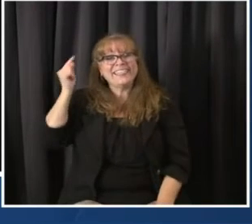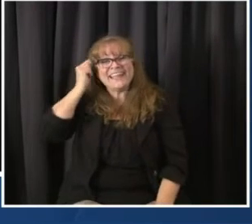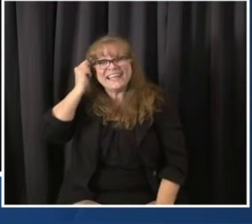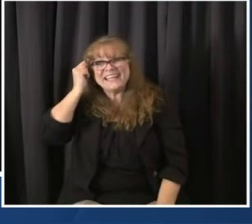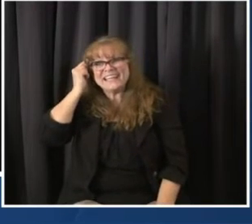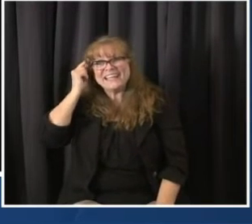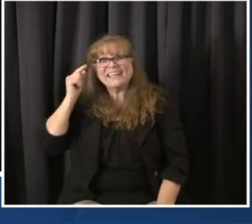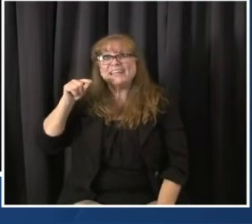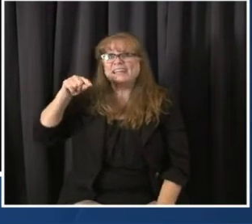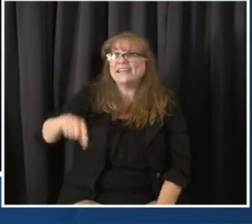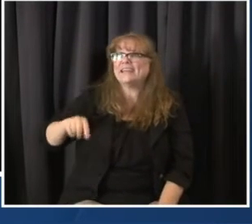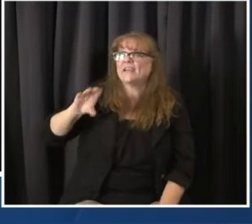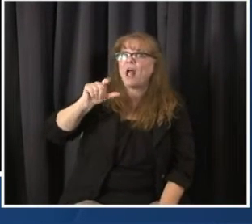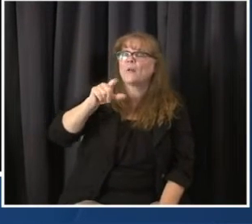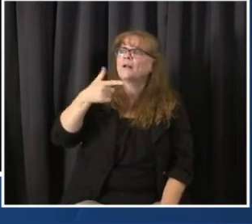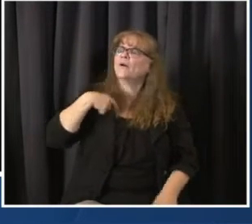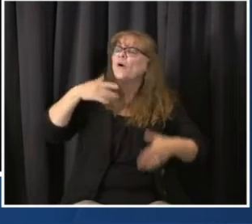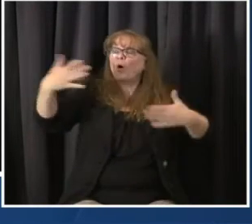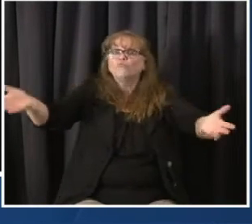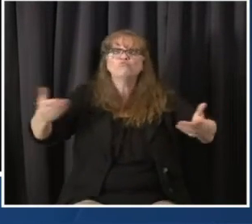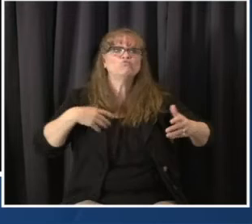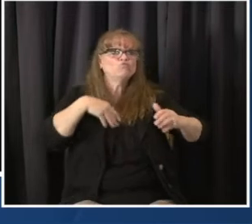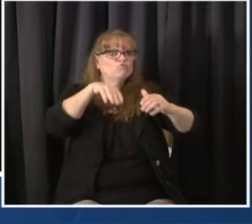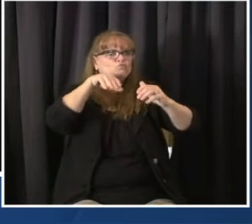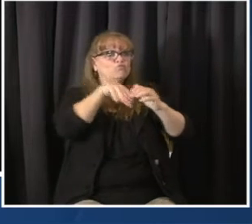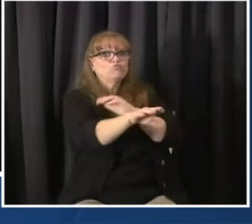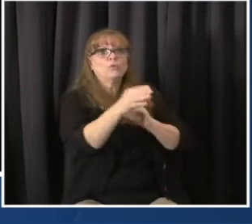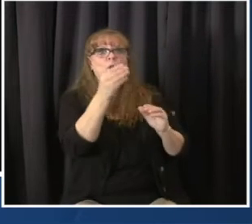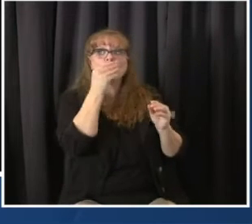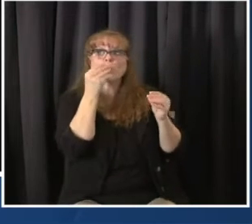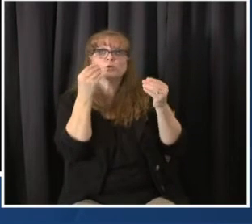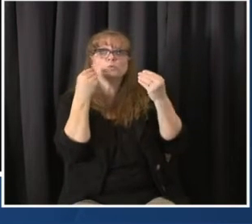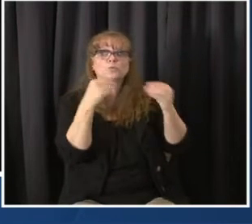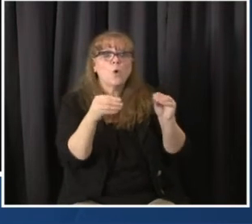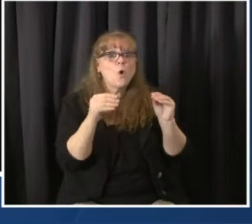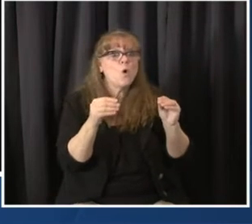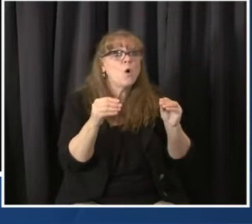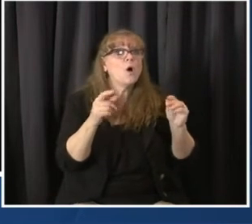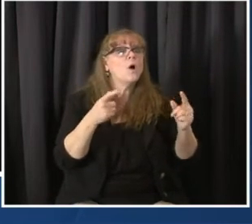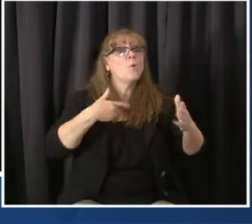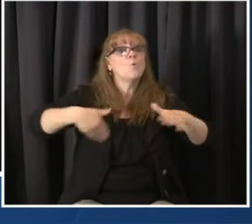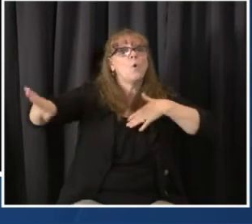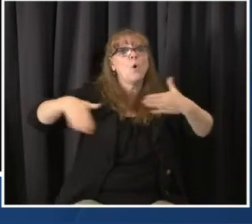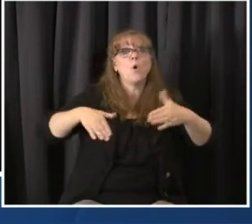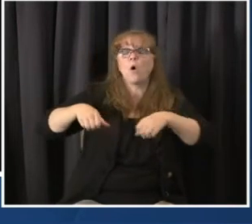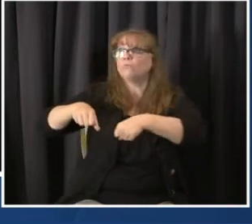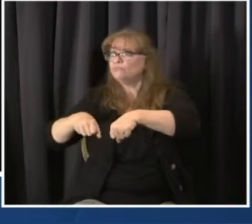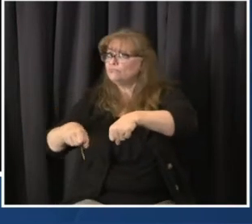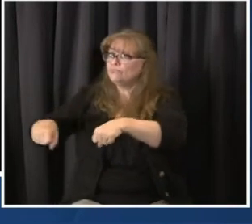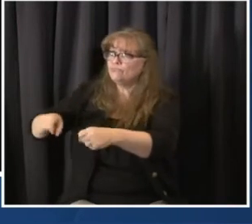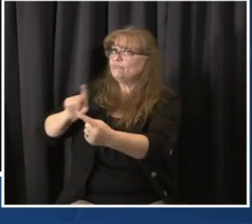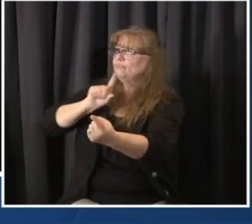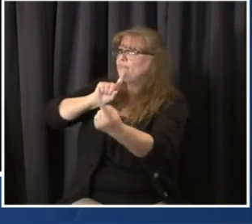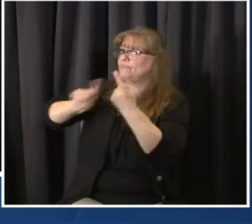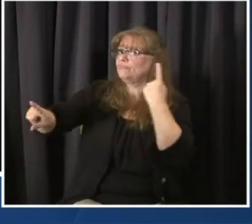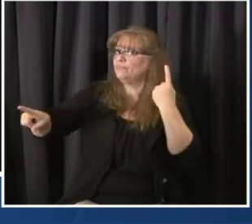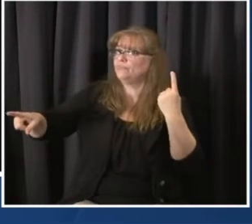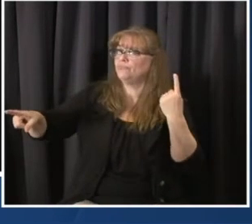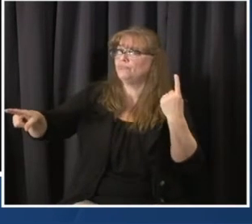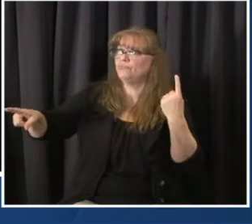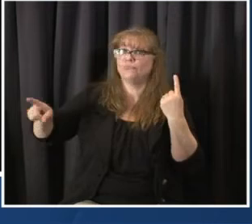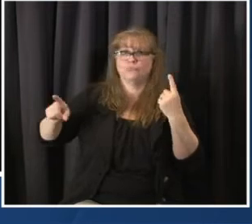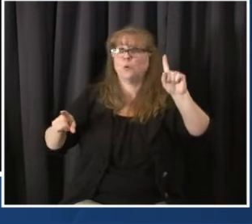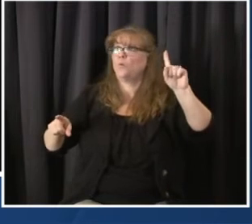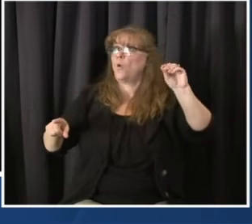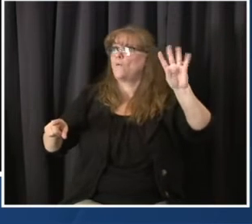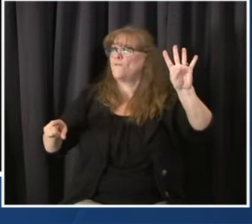wherever it may be. You're very likely to come into contact with one or two people who are contagious, some of them without knowing it each week. And that's